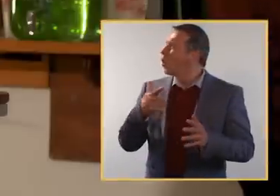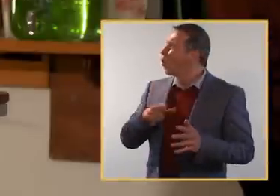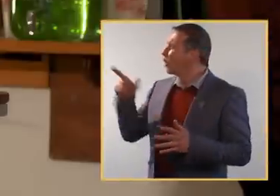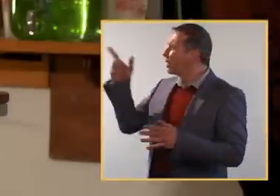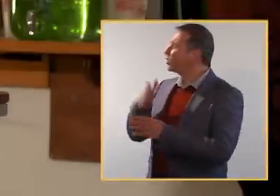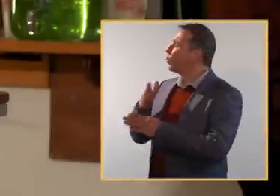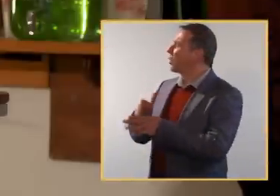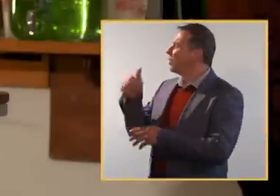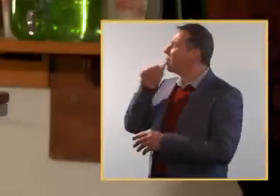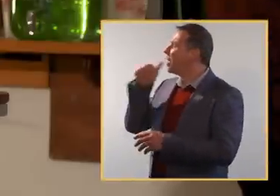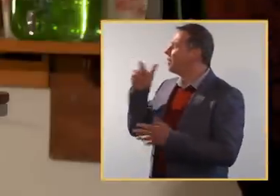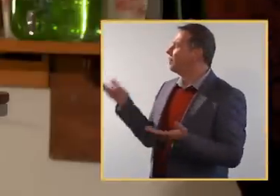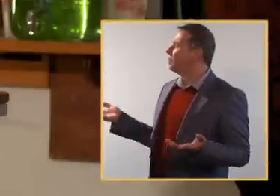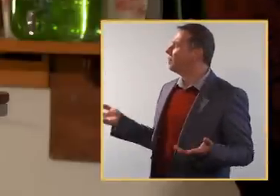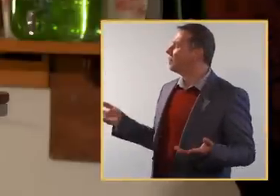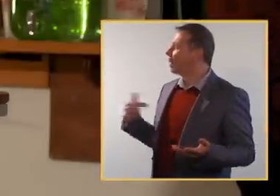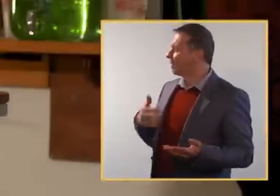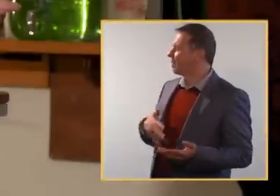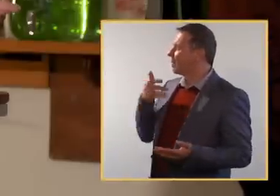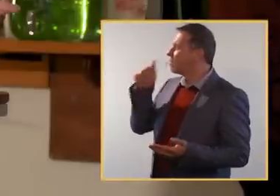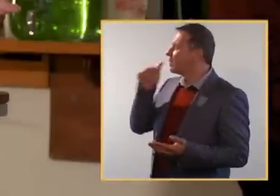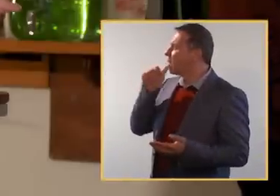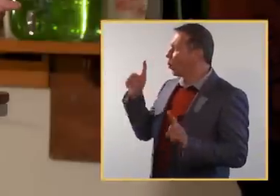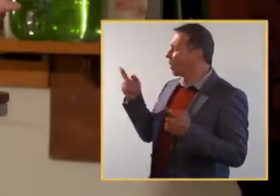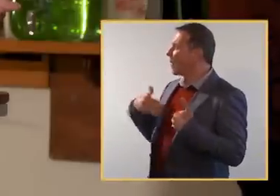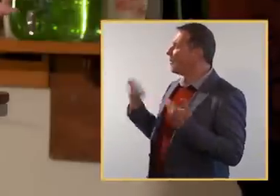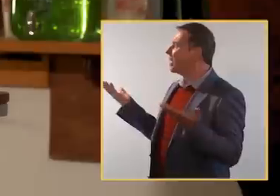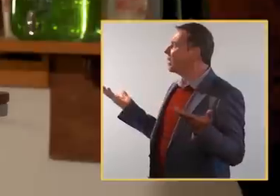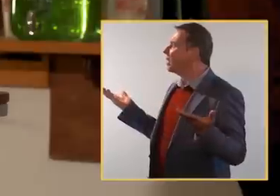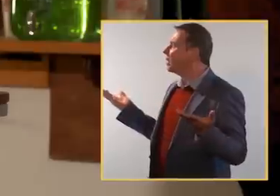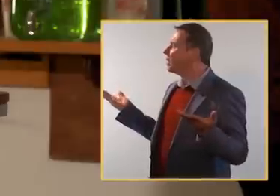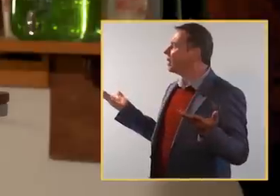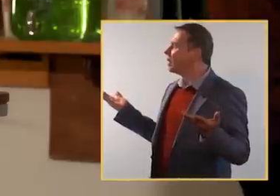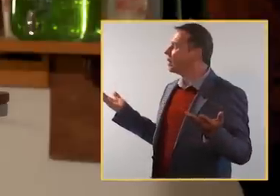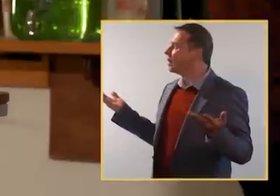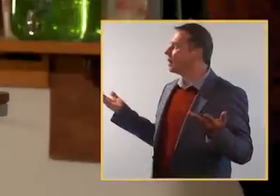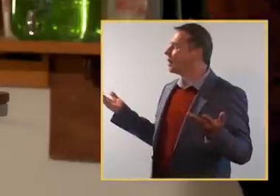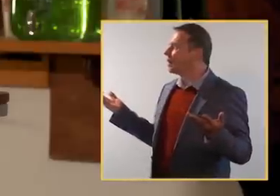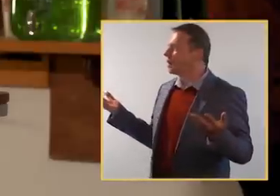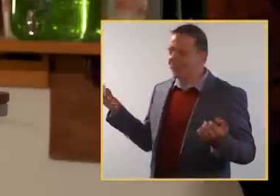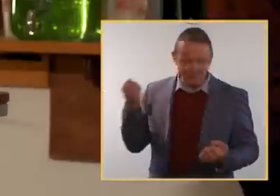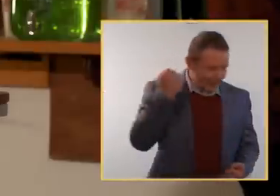If you're not... Where do you get to work from the pub? I felt like a beer. What about me? Alright, come on.